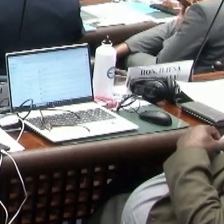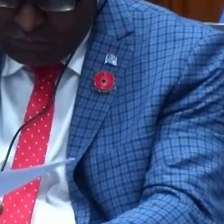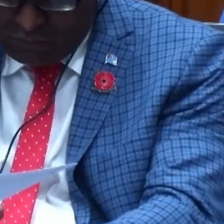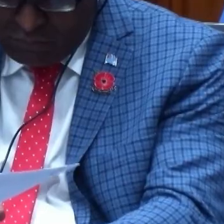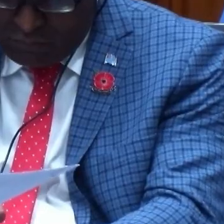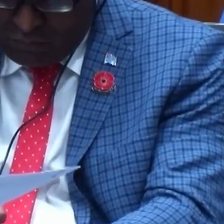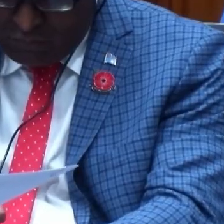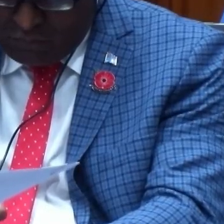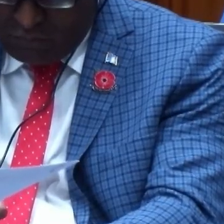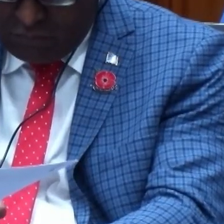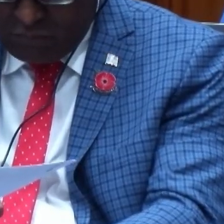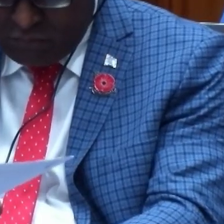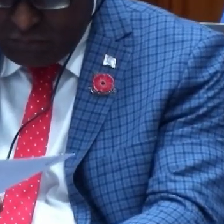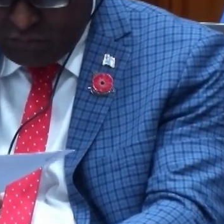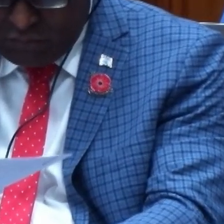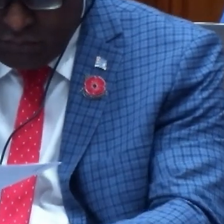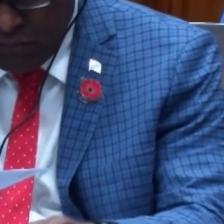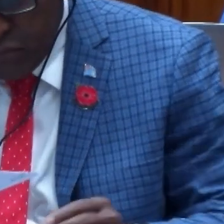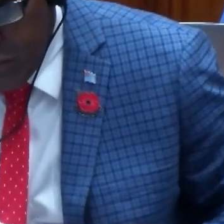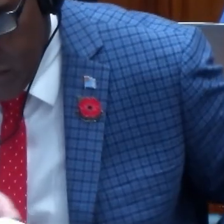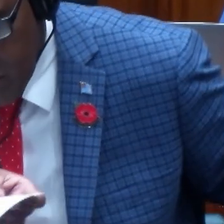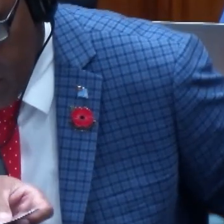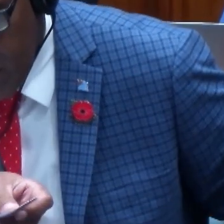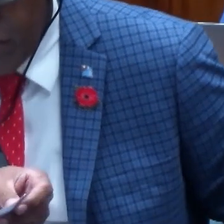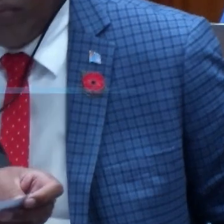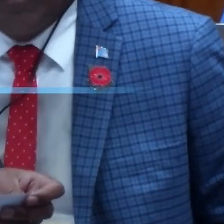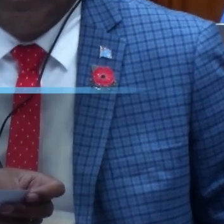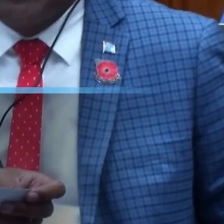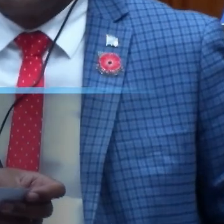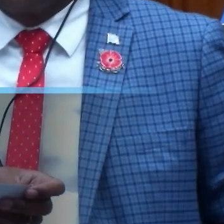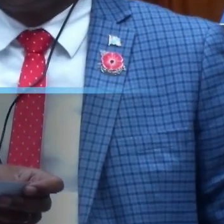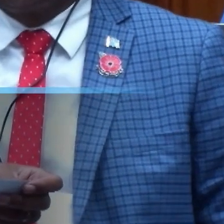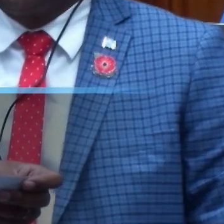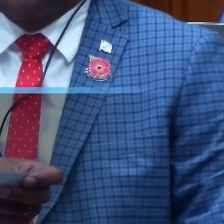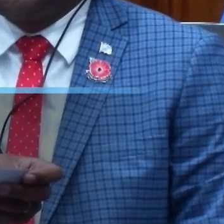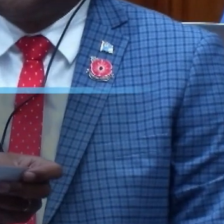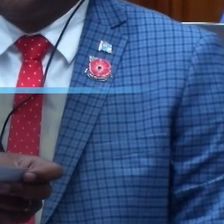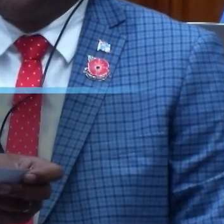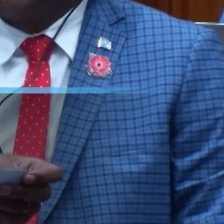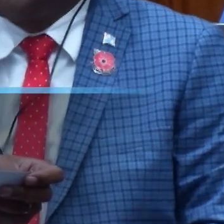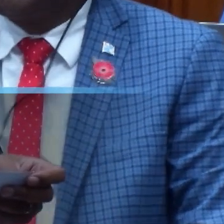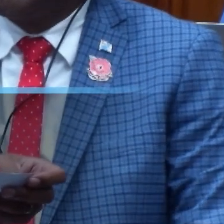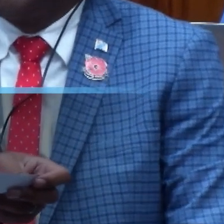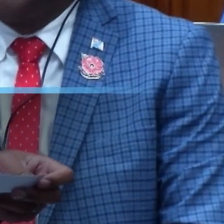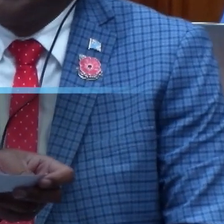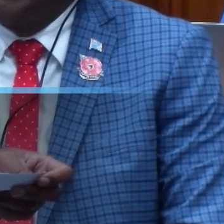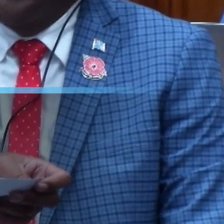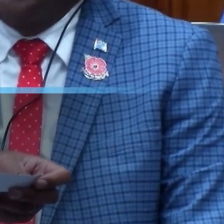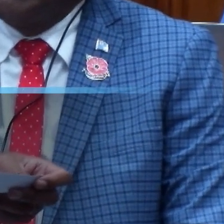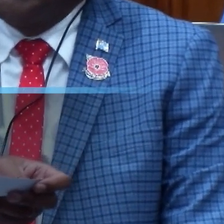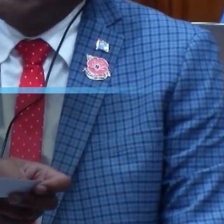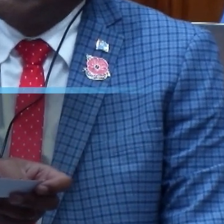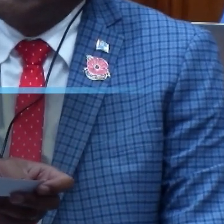alluded to slightly this morning. There have been